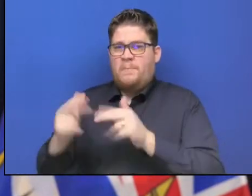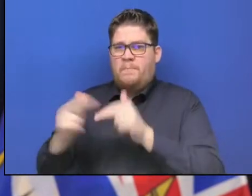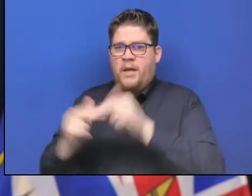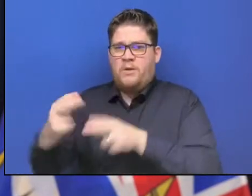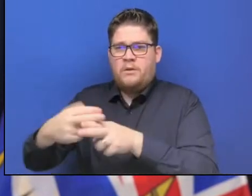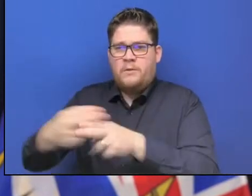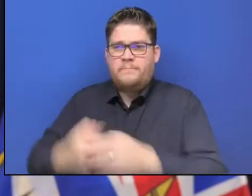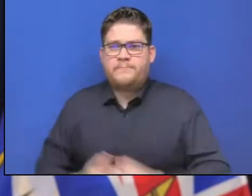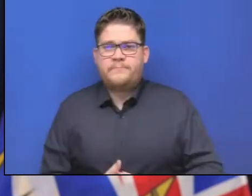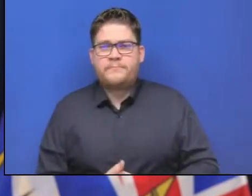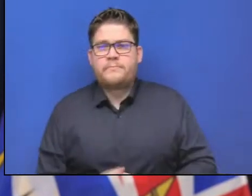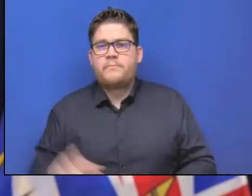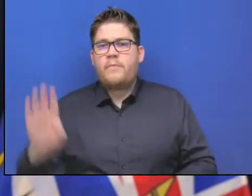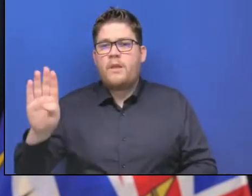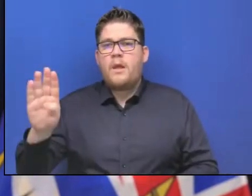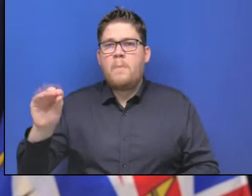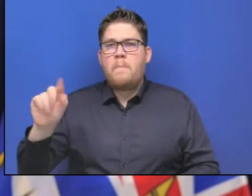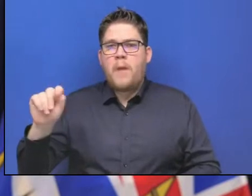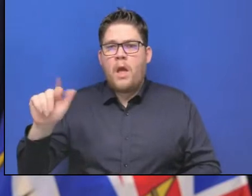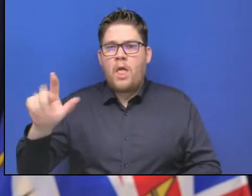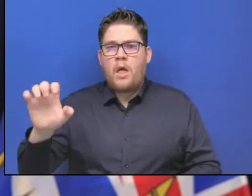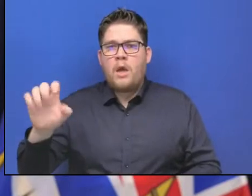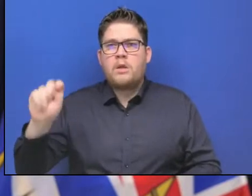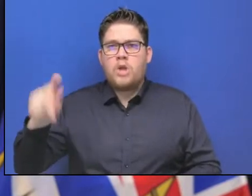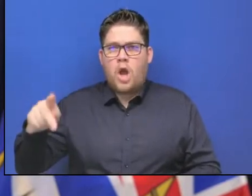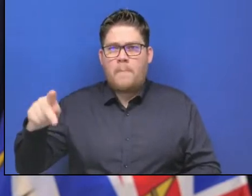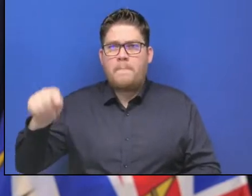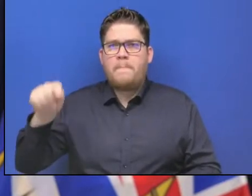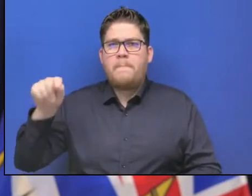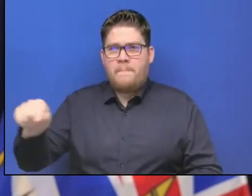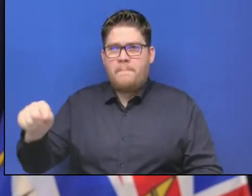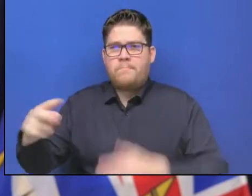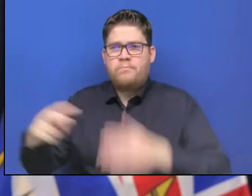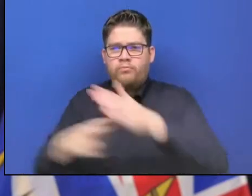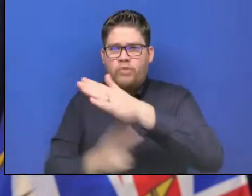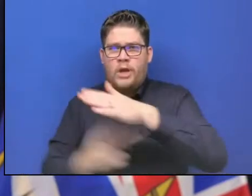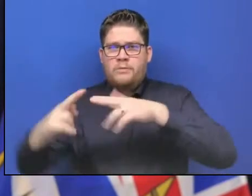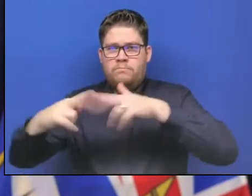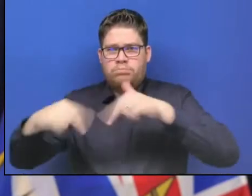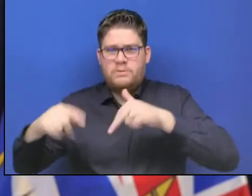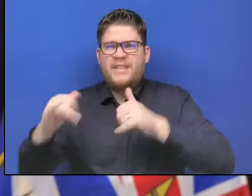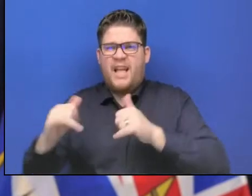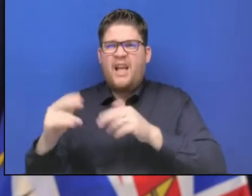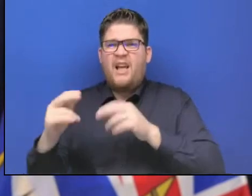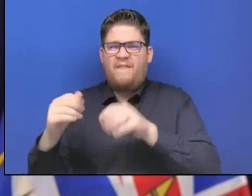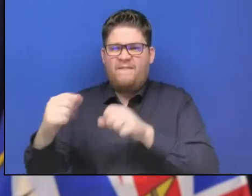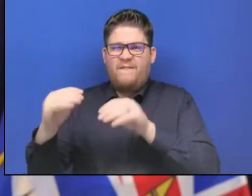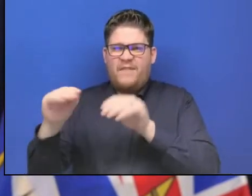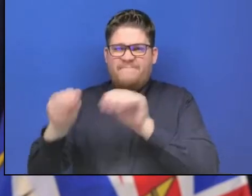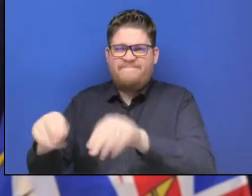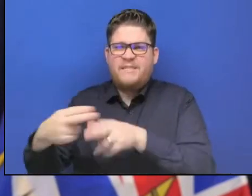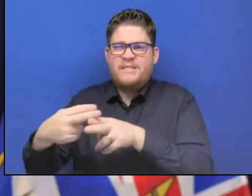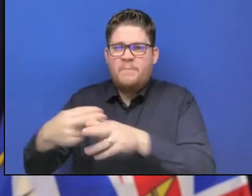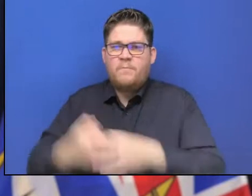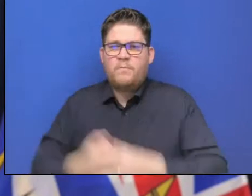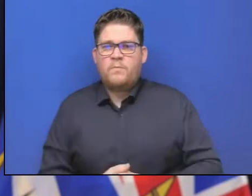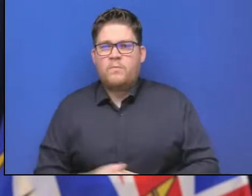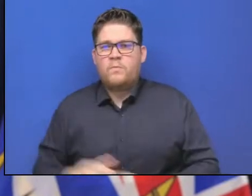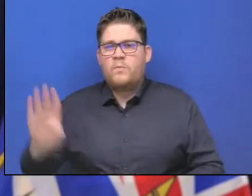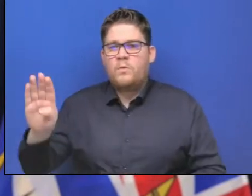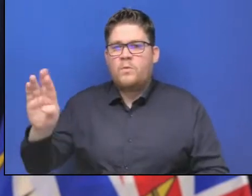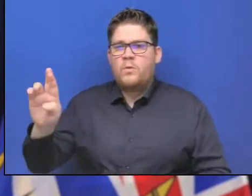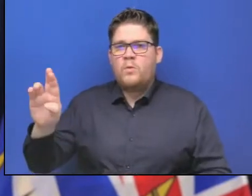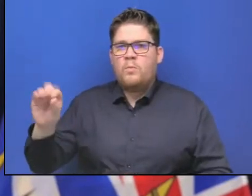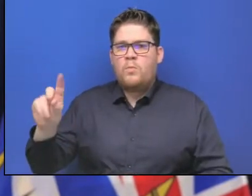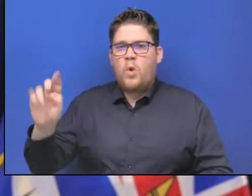crews across while we demolish the collapsed the span there. At the Brodie Bridge, are working to protect the but